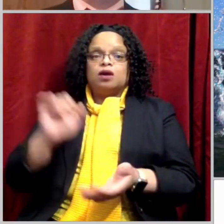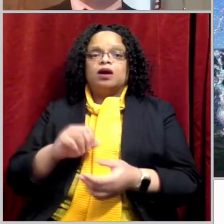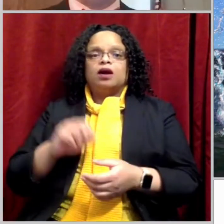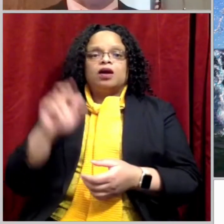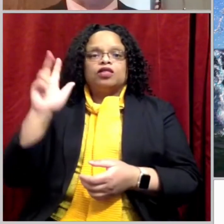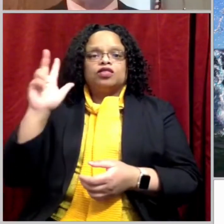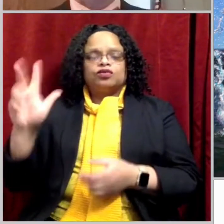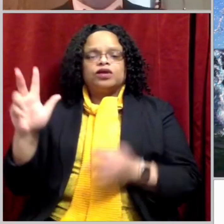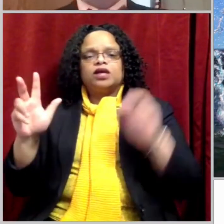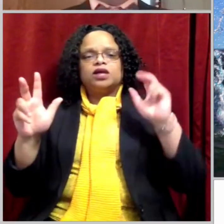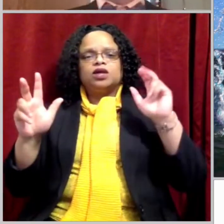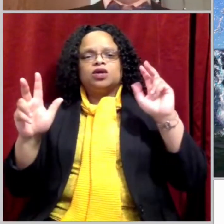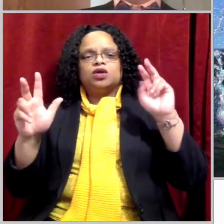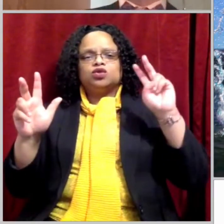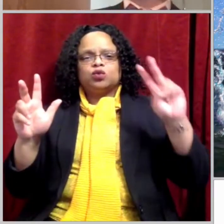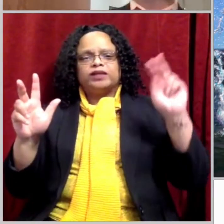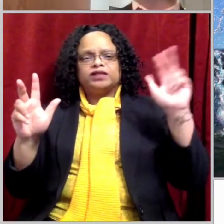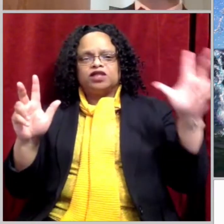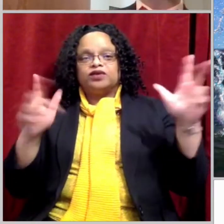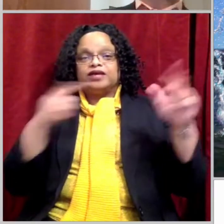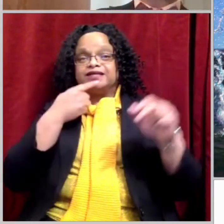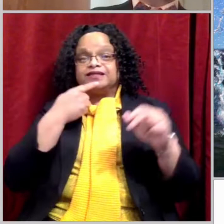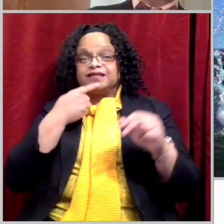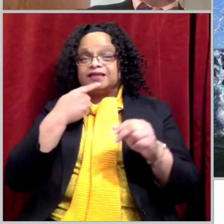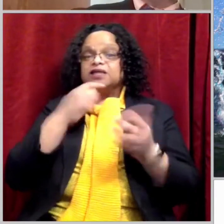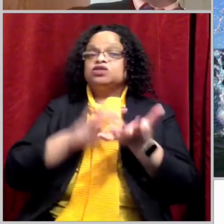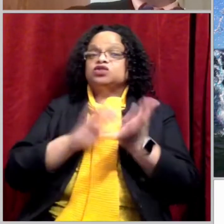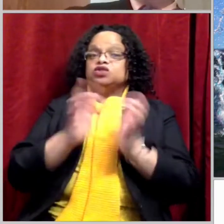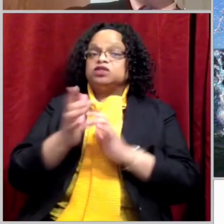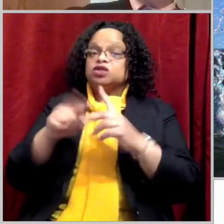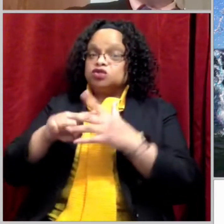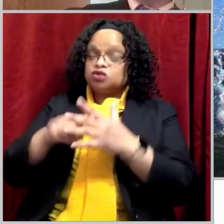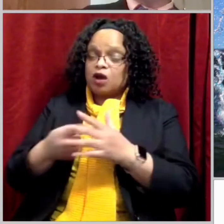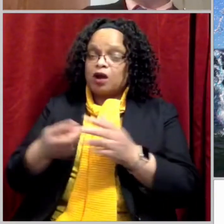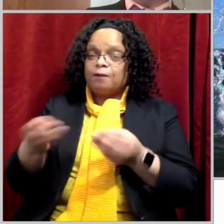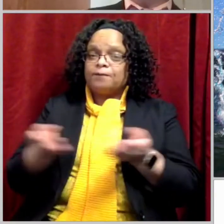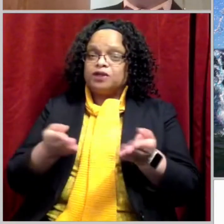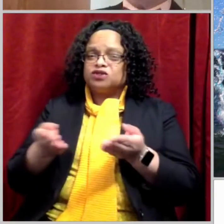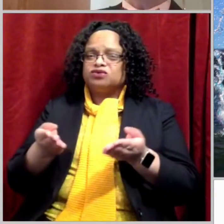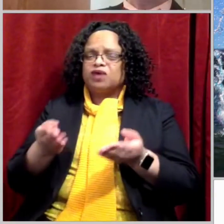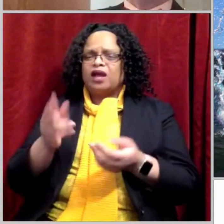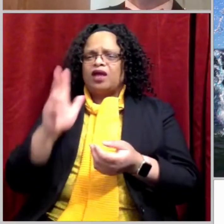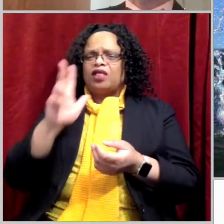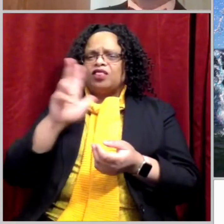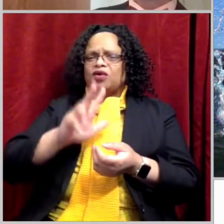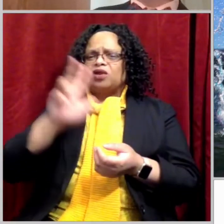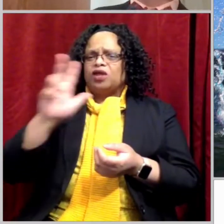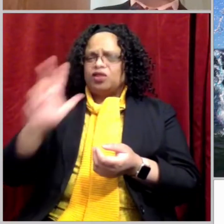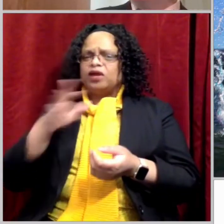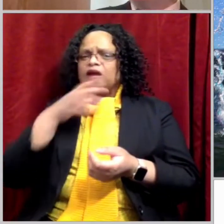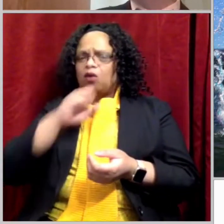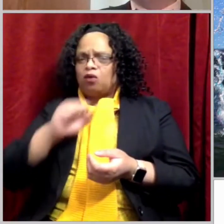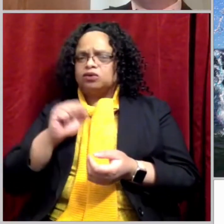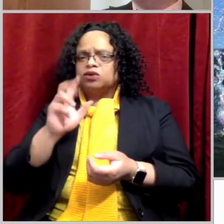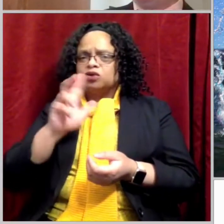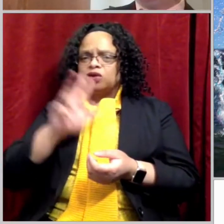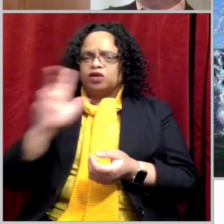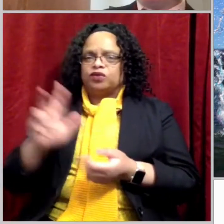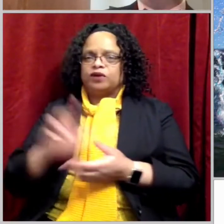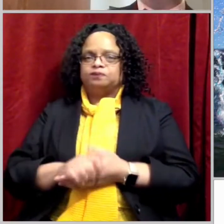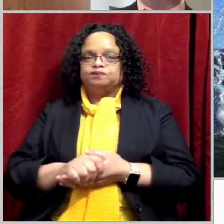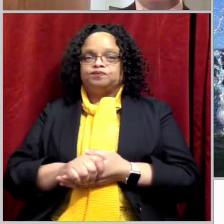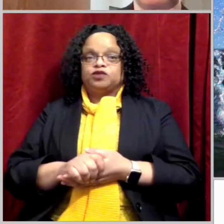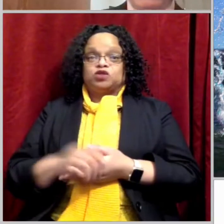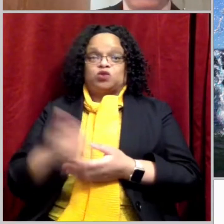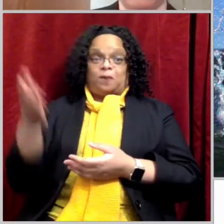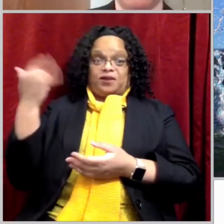years of age. So the last time a gospel author told us something about Jesus, he was 12 years old,